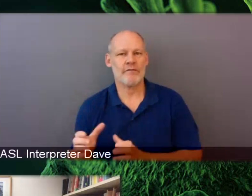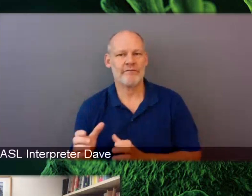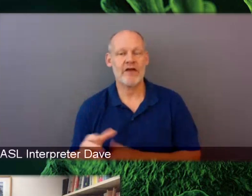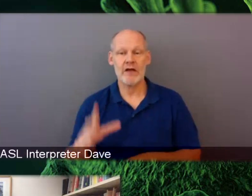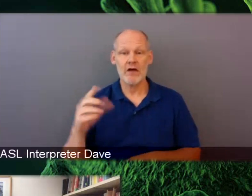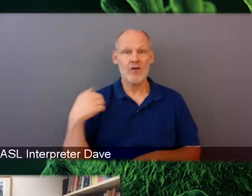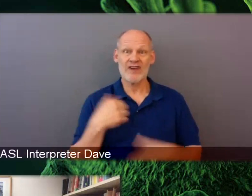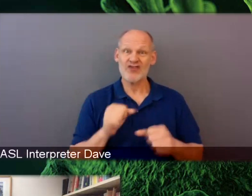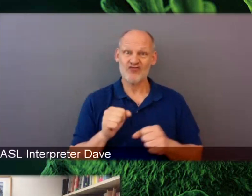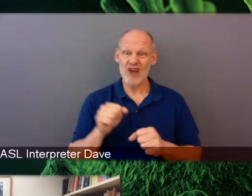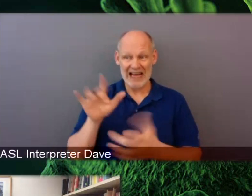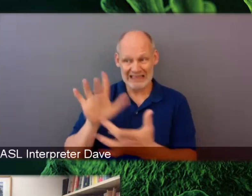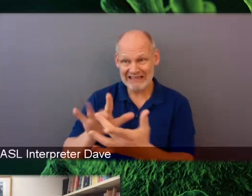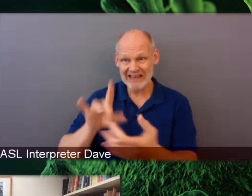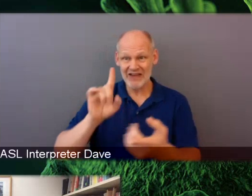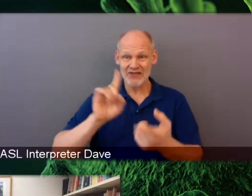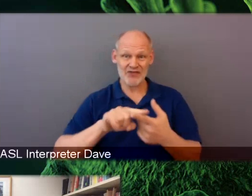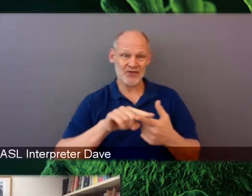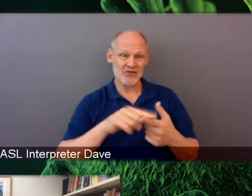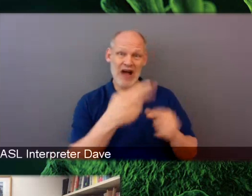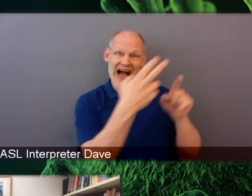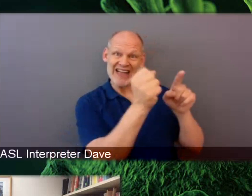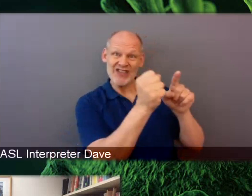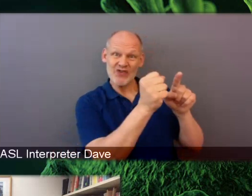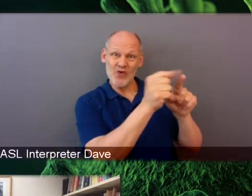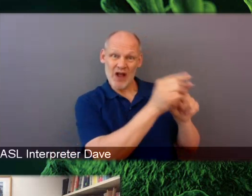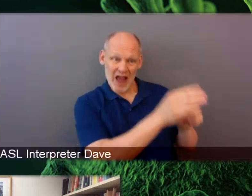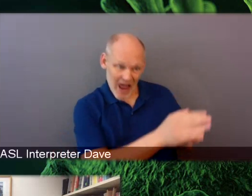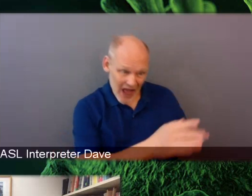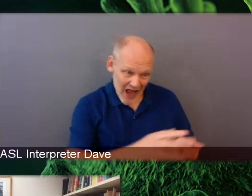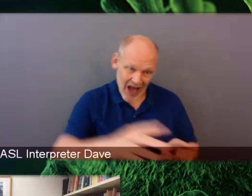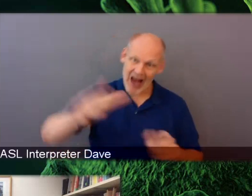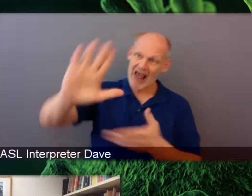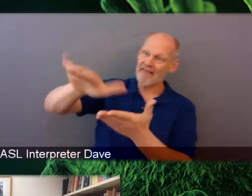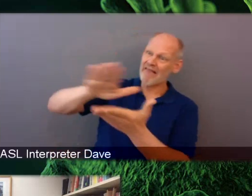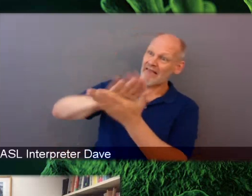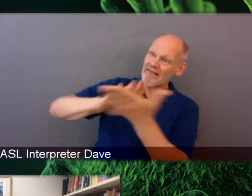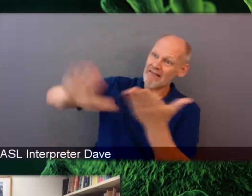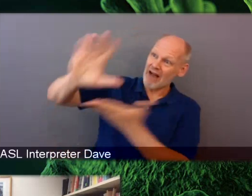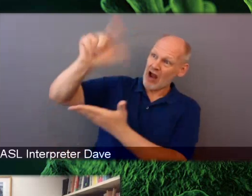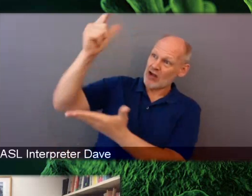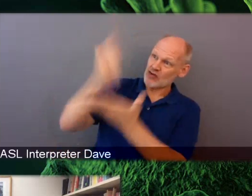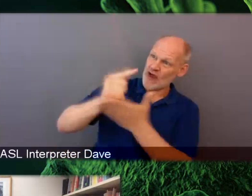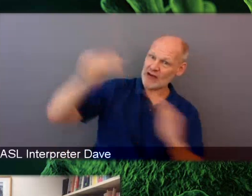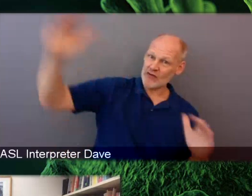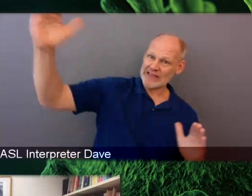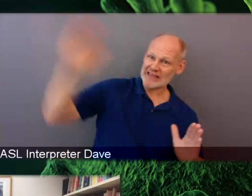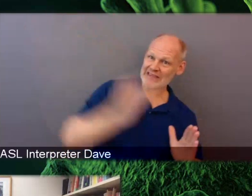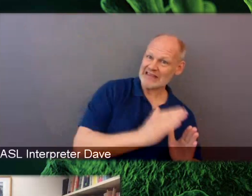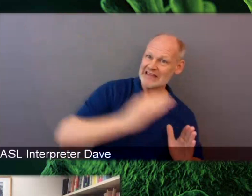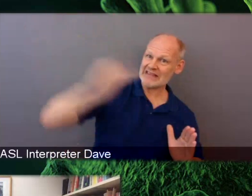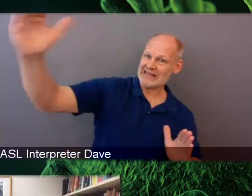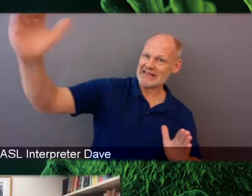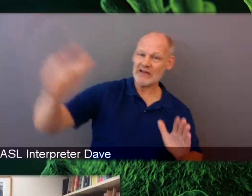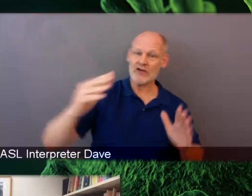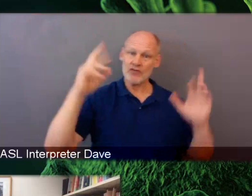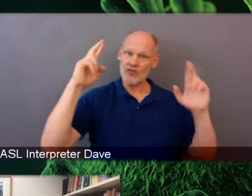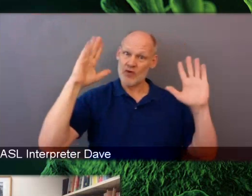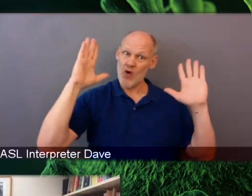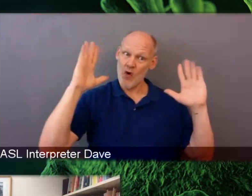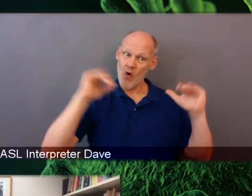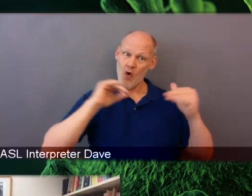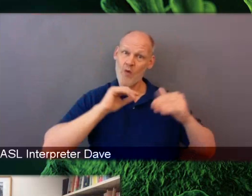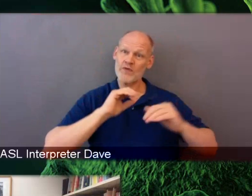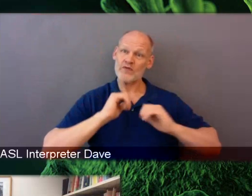all the way through college graduation and provide opportunities for long-term engagement and relationship building. Colleagues leading this work include Dr.